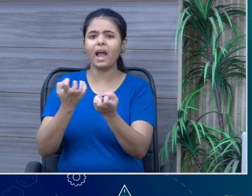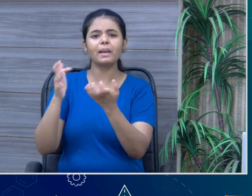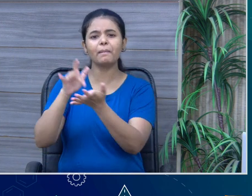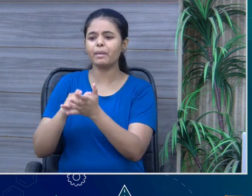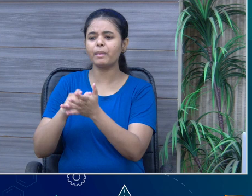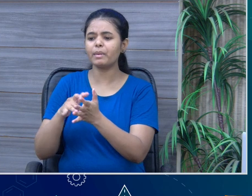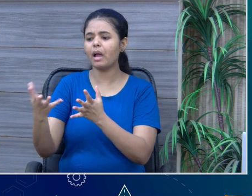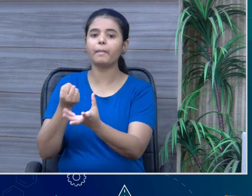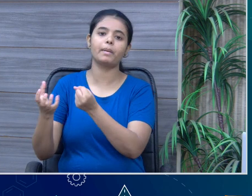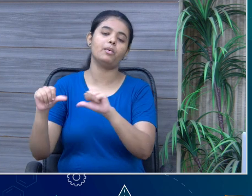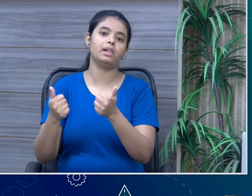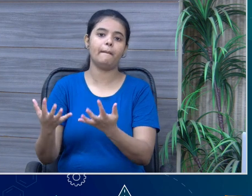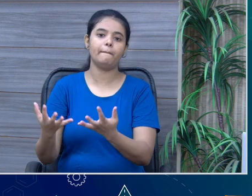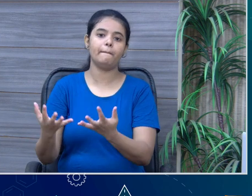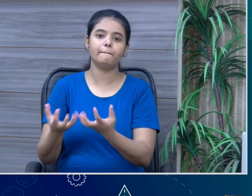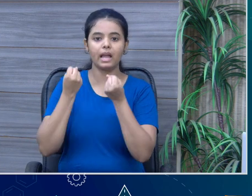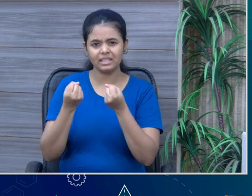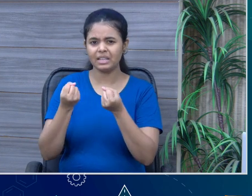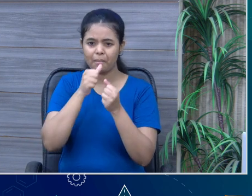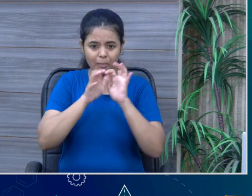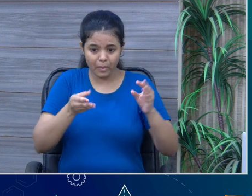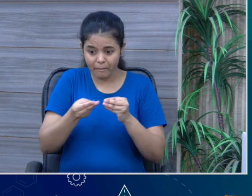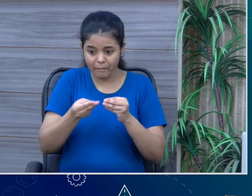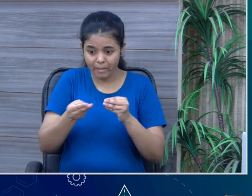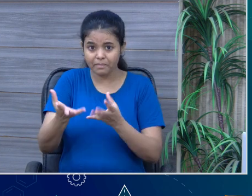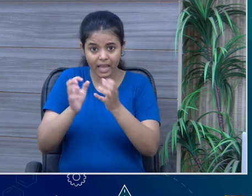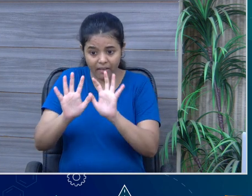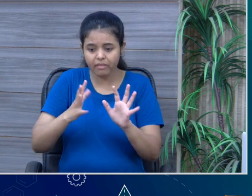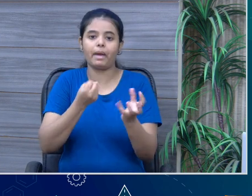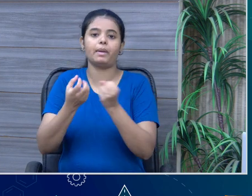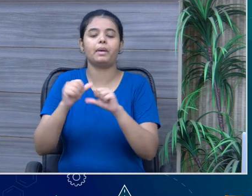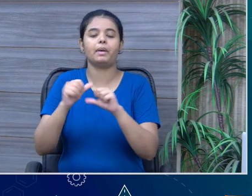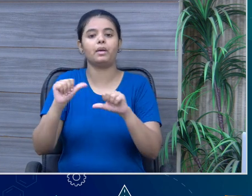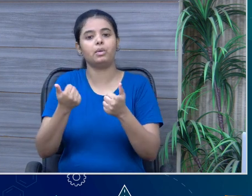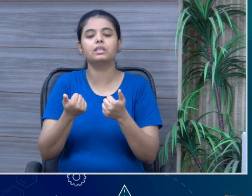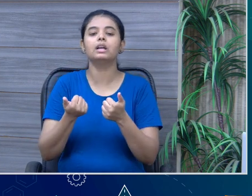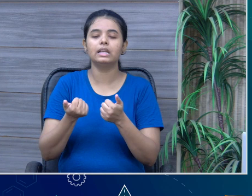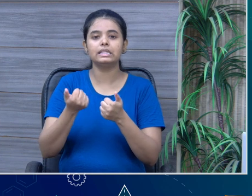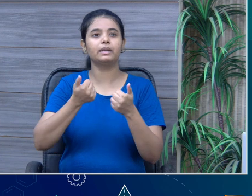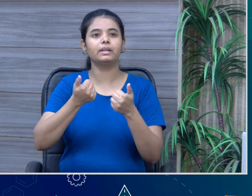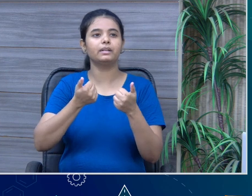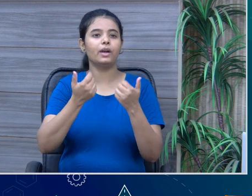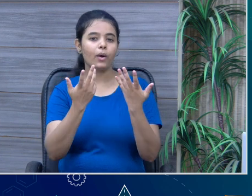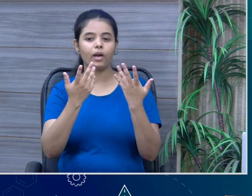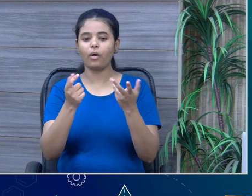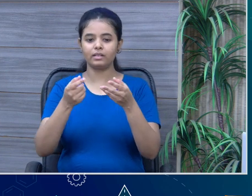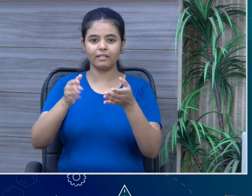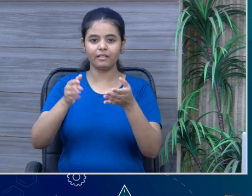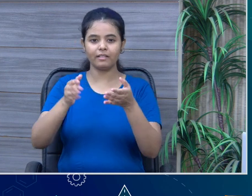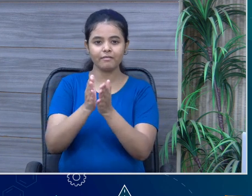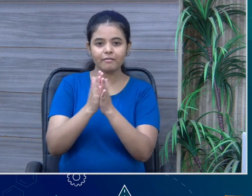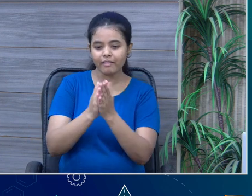from the shores and everywhere. So, you can use it decorating your files,